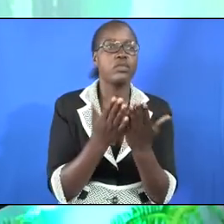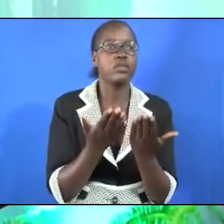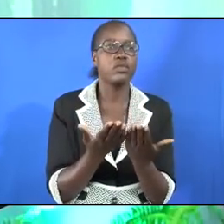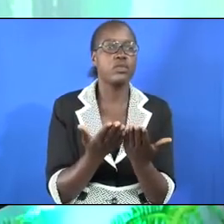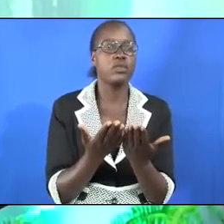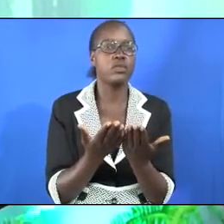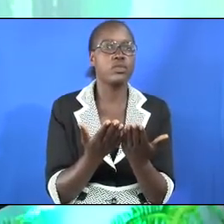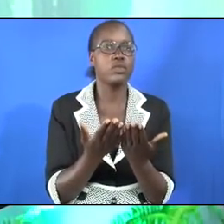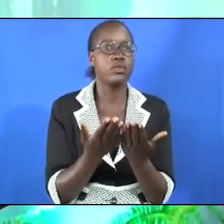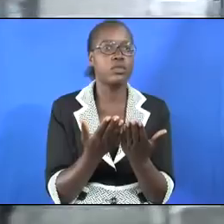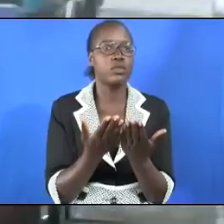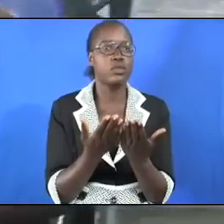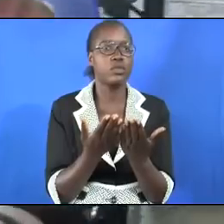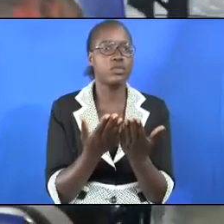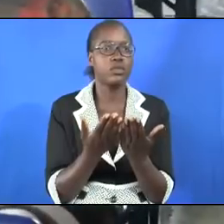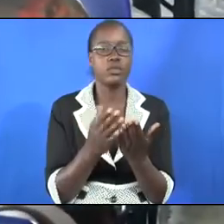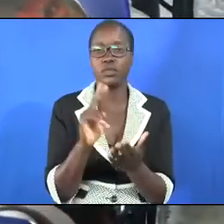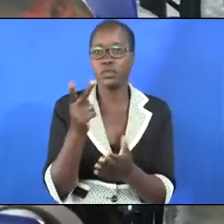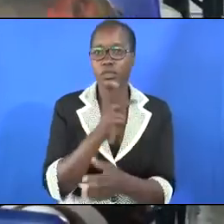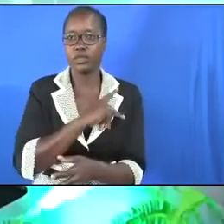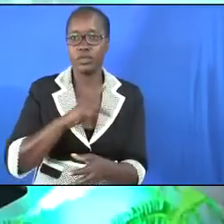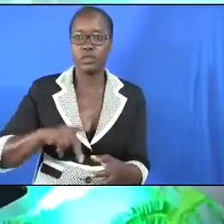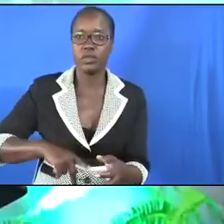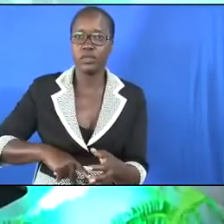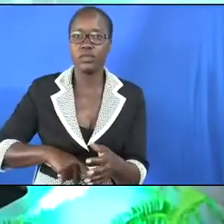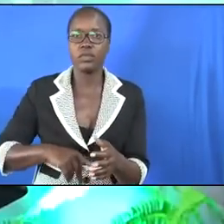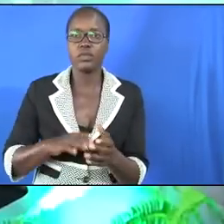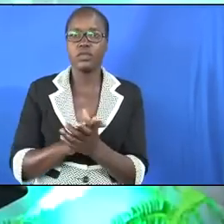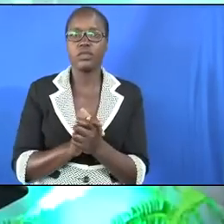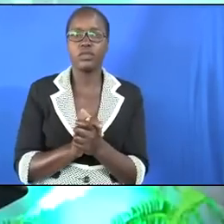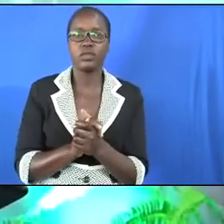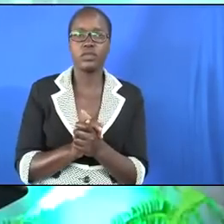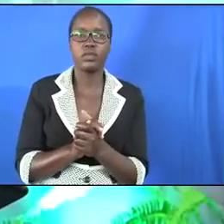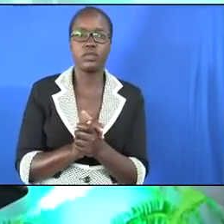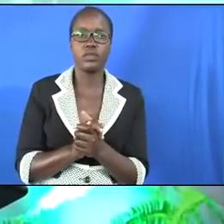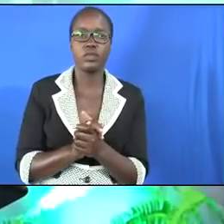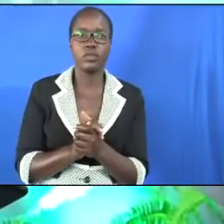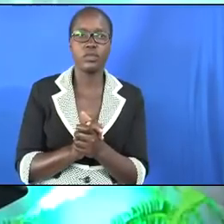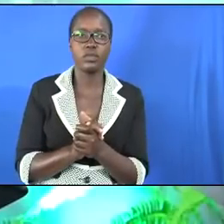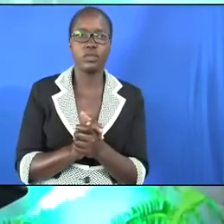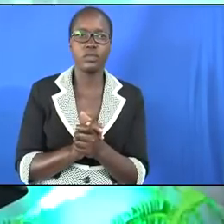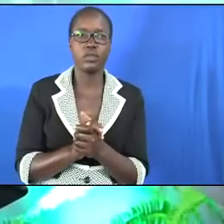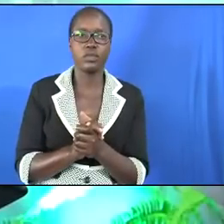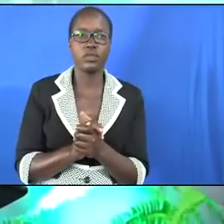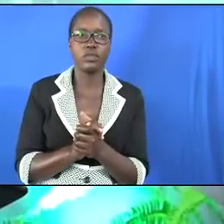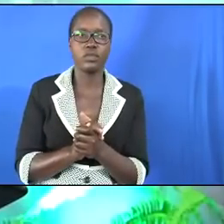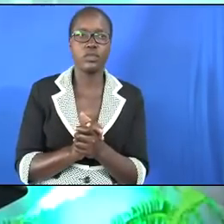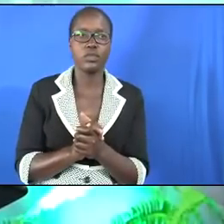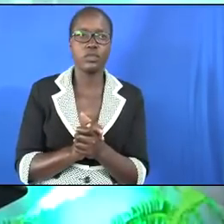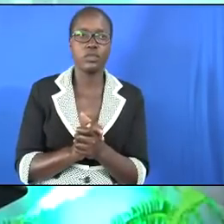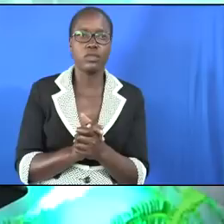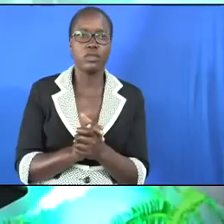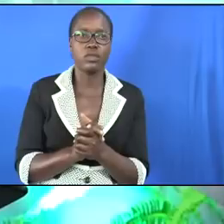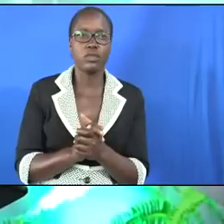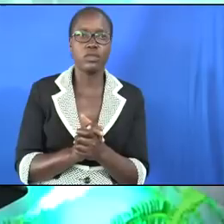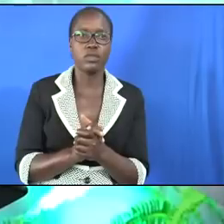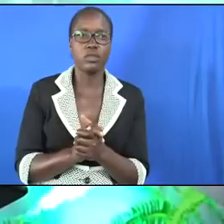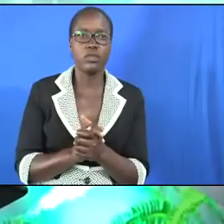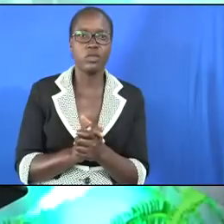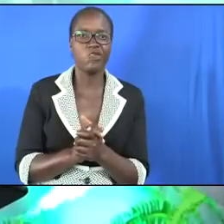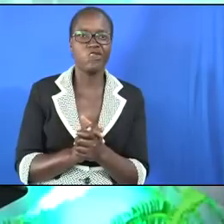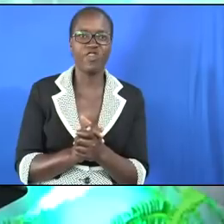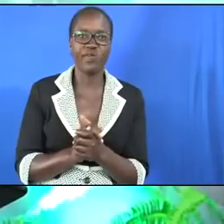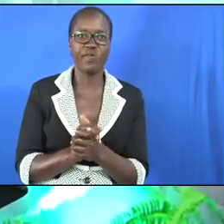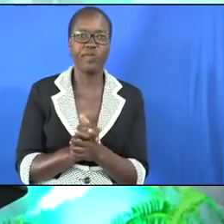of 2 Kings, this same 2 Kings that we are reading, chapter number 13, just a little